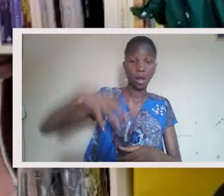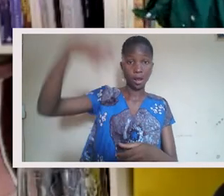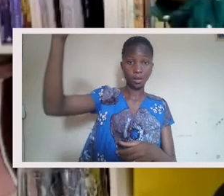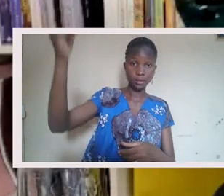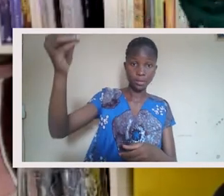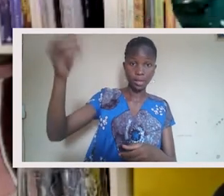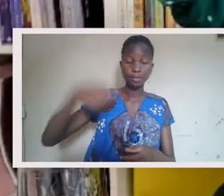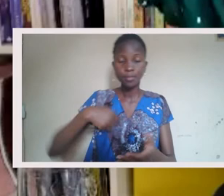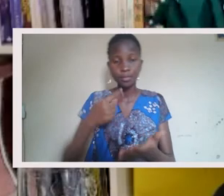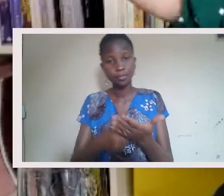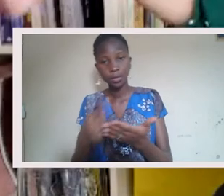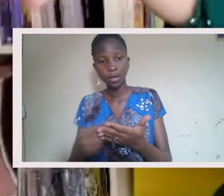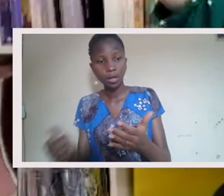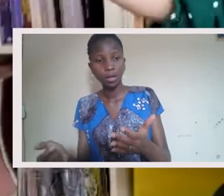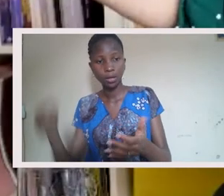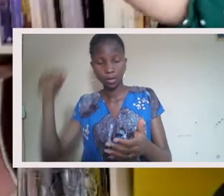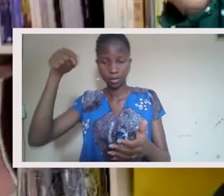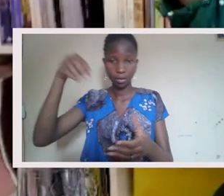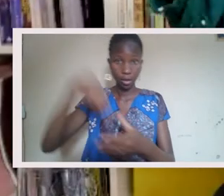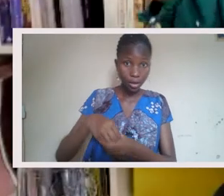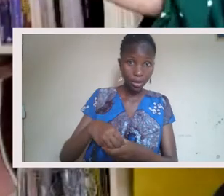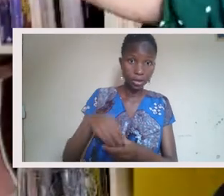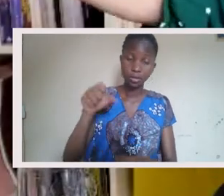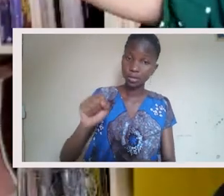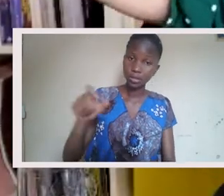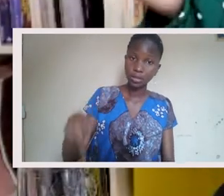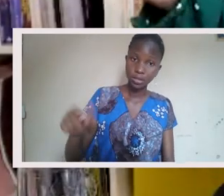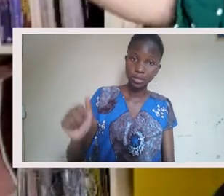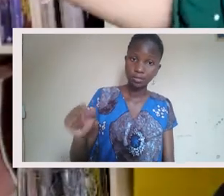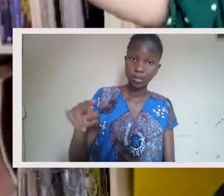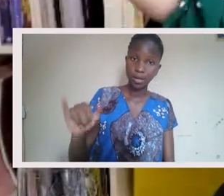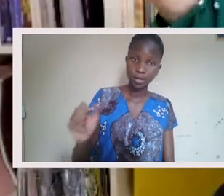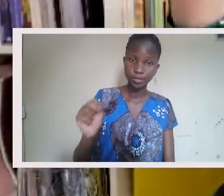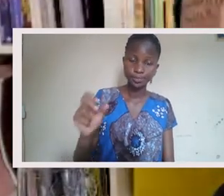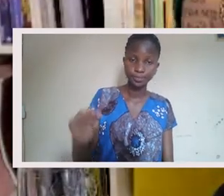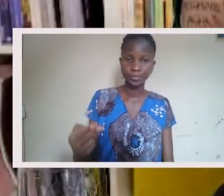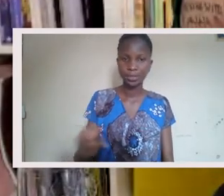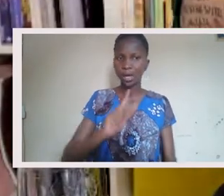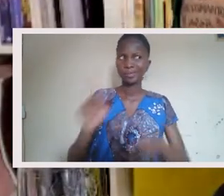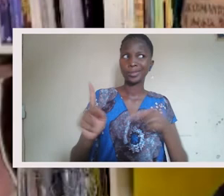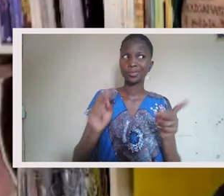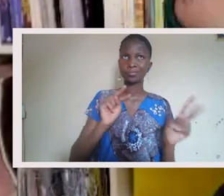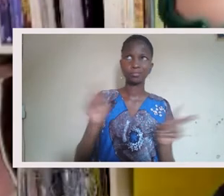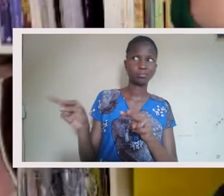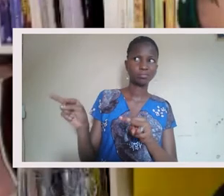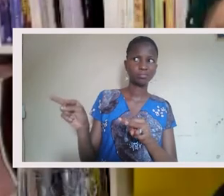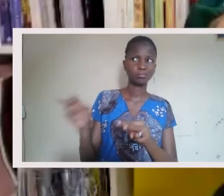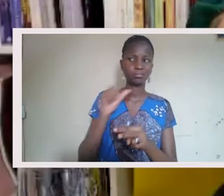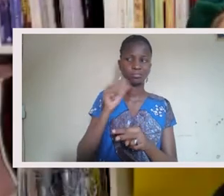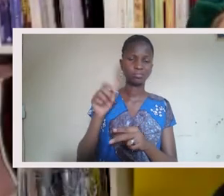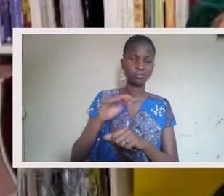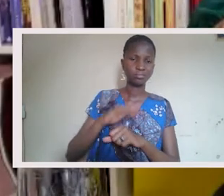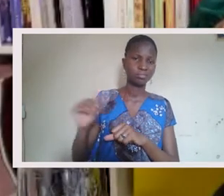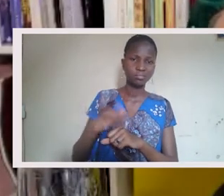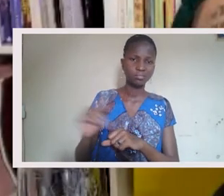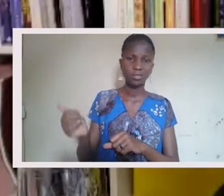Yeah. And people around me feel incredibly uncomfortable. I trust that you figure out how to get your comfort back, but it ain't going to be at the stake of my grandmother because you're going to